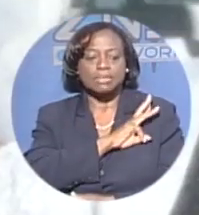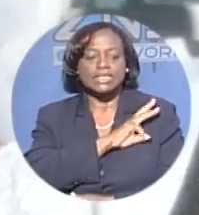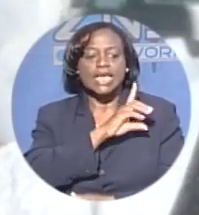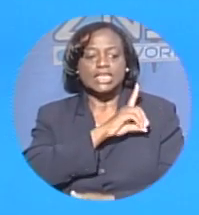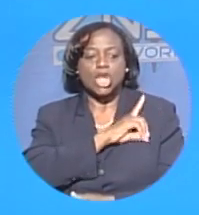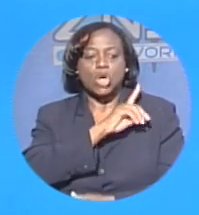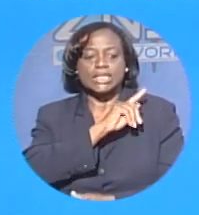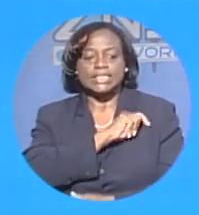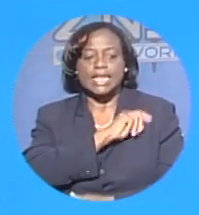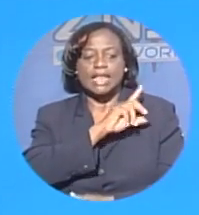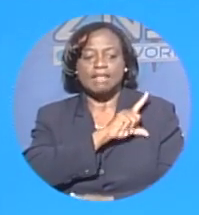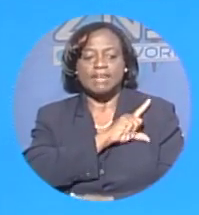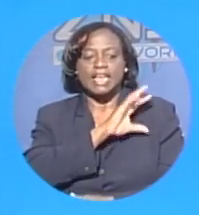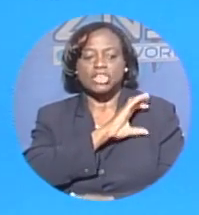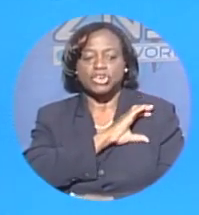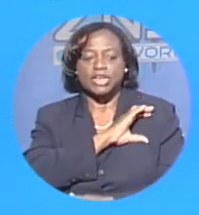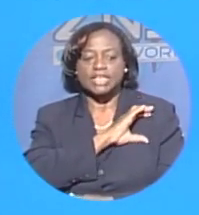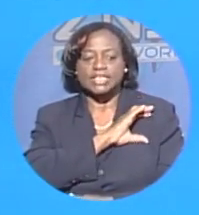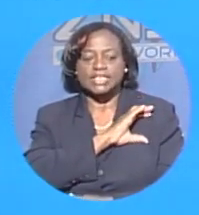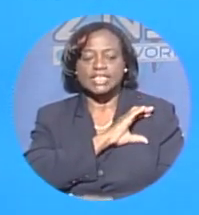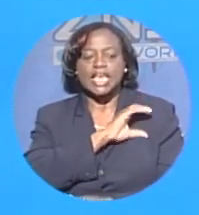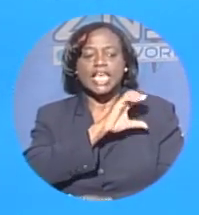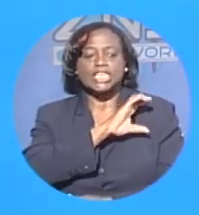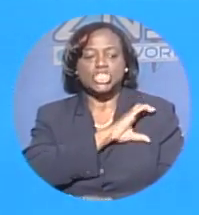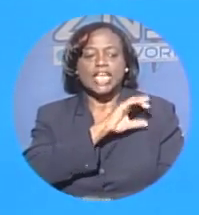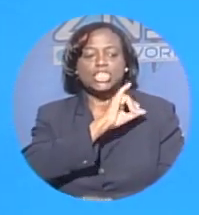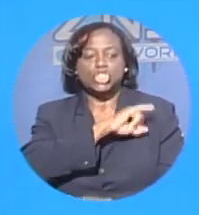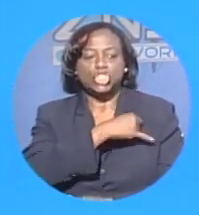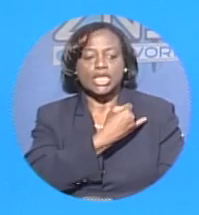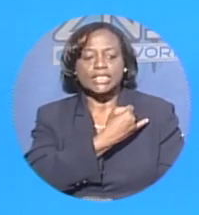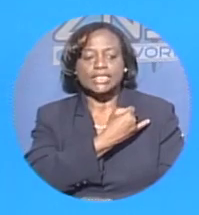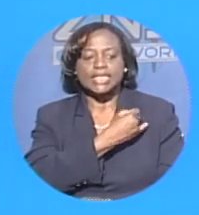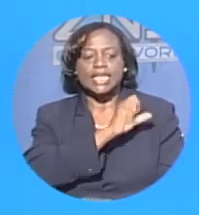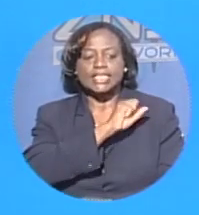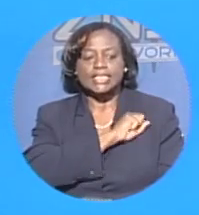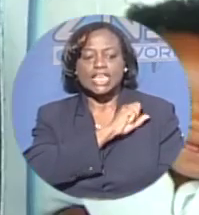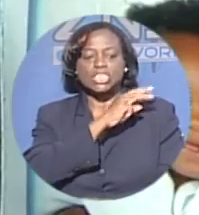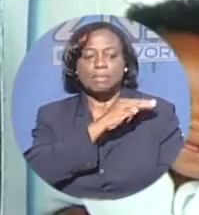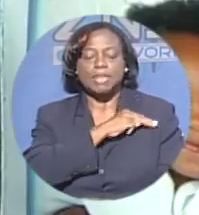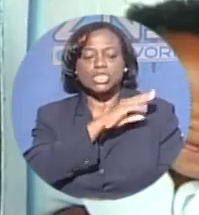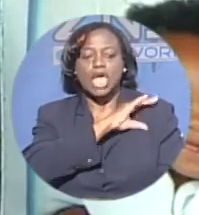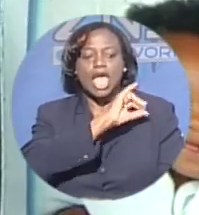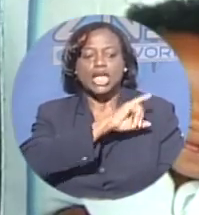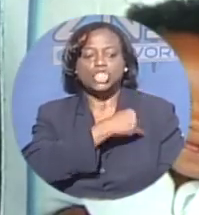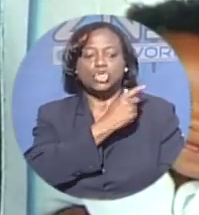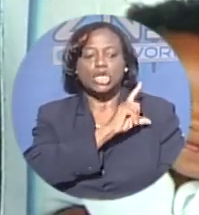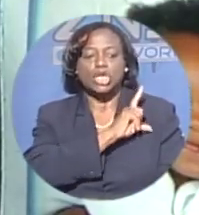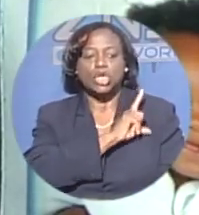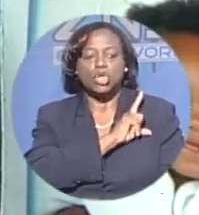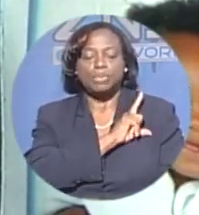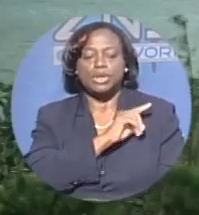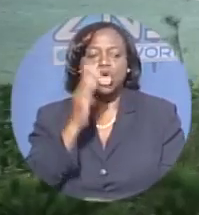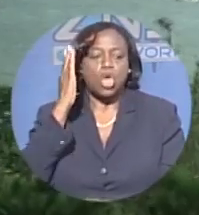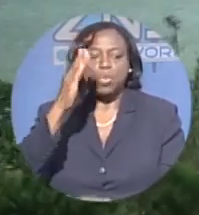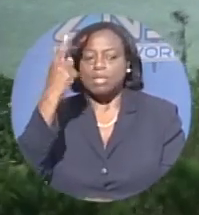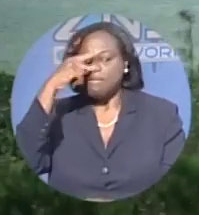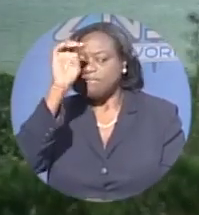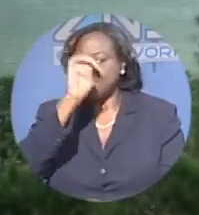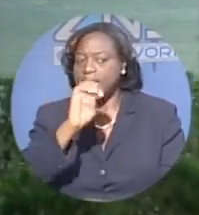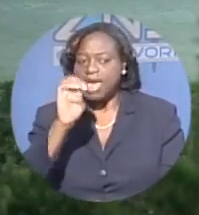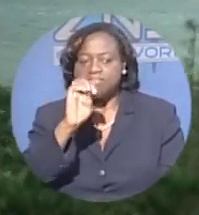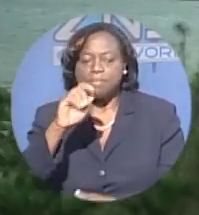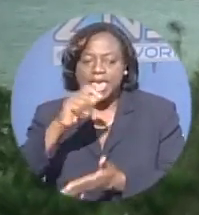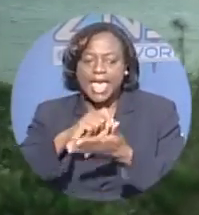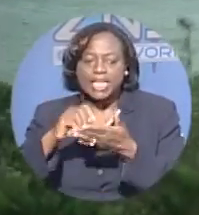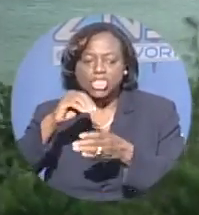DeLon Taylor, Lavard Curtis, Chet Lyndon Johnson, Sasha Mildor and Junior Lubin would forever be etched in